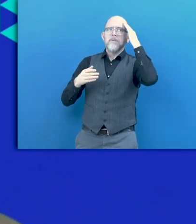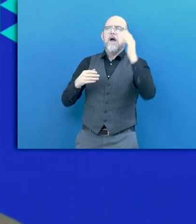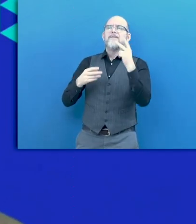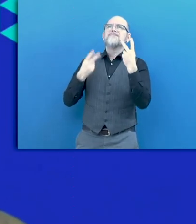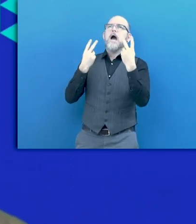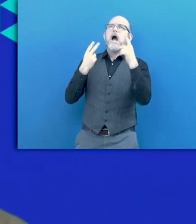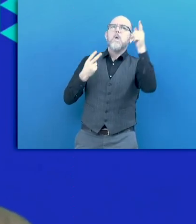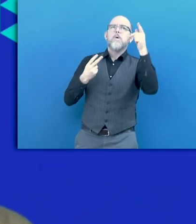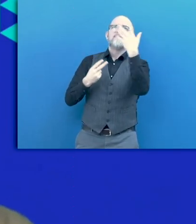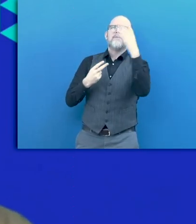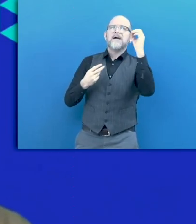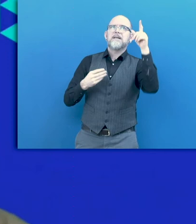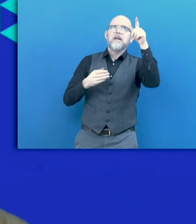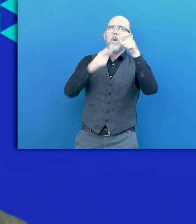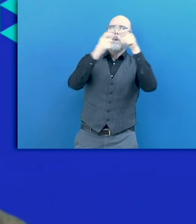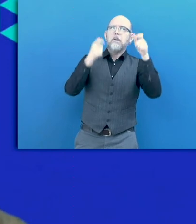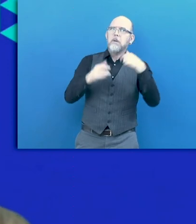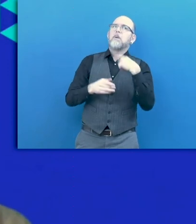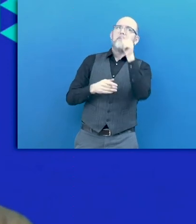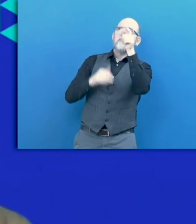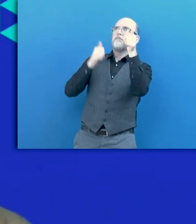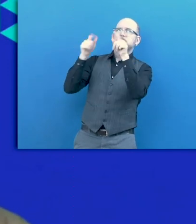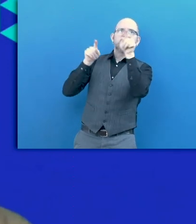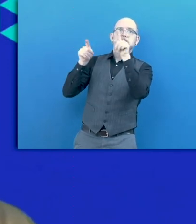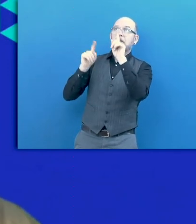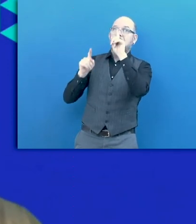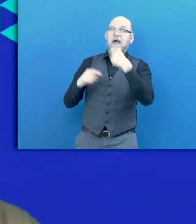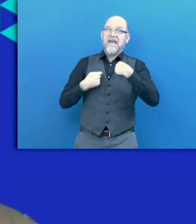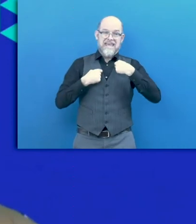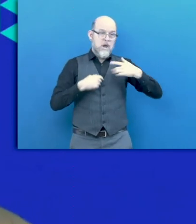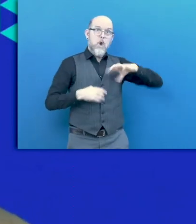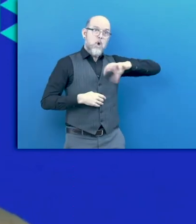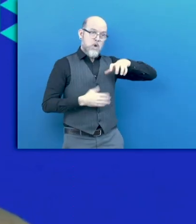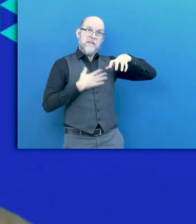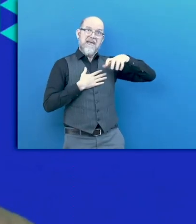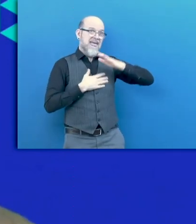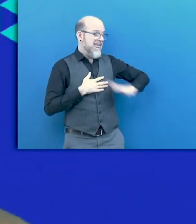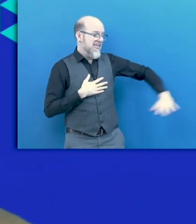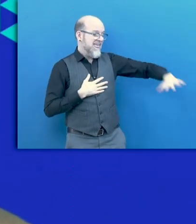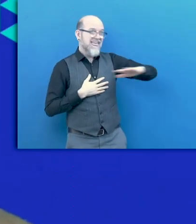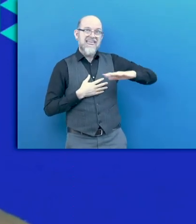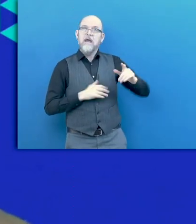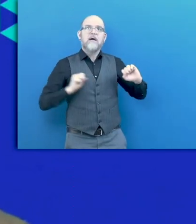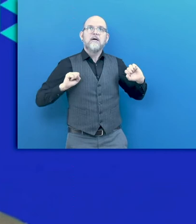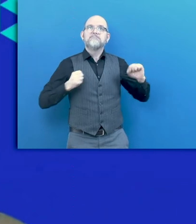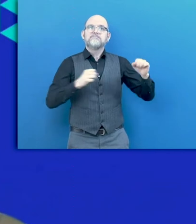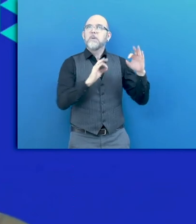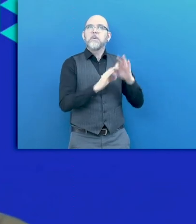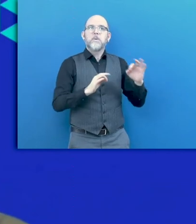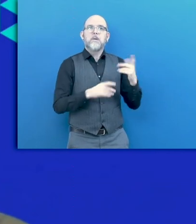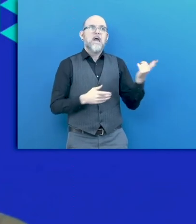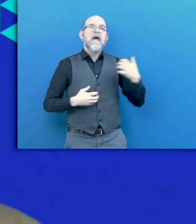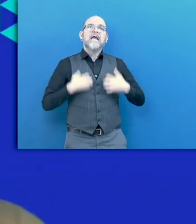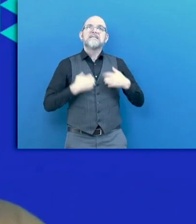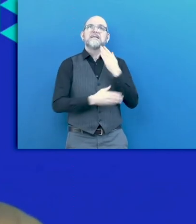but in the work that they do in our country, they pay no interest at all, they pay no attention at all to persons with